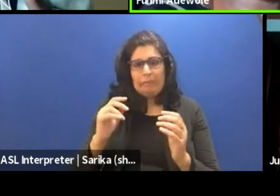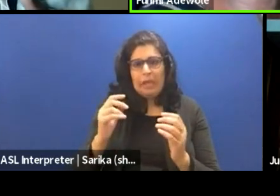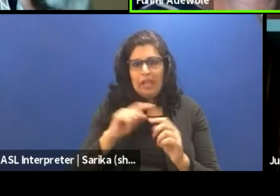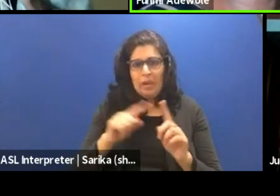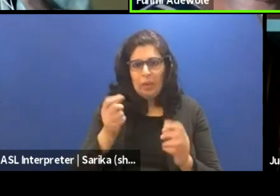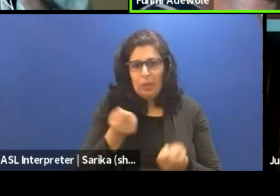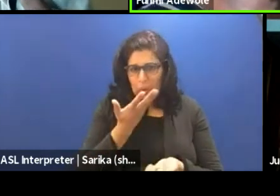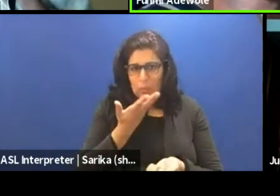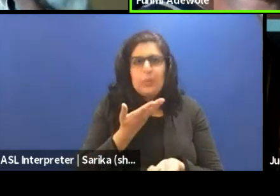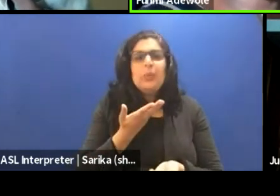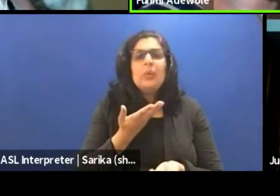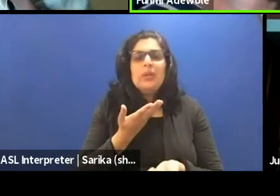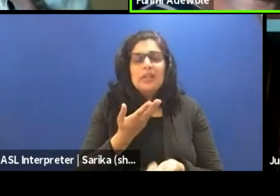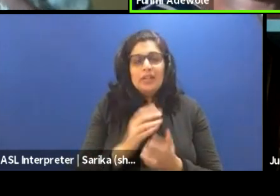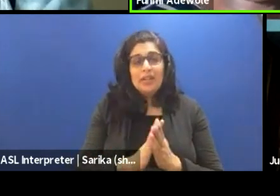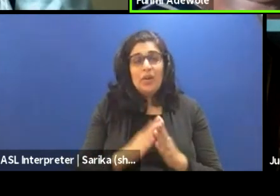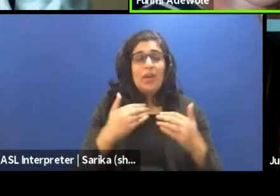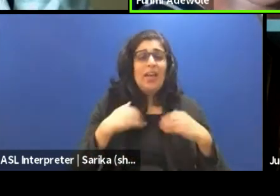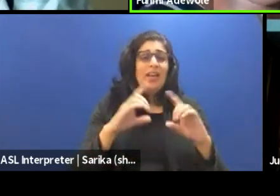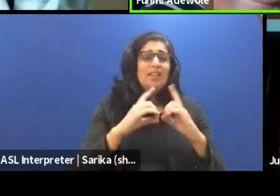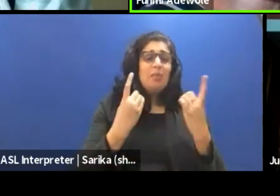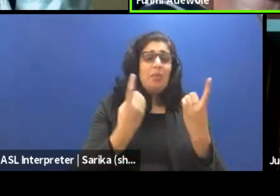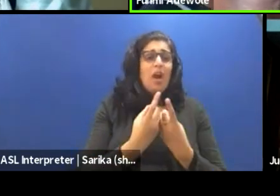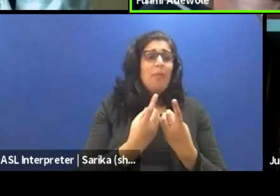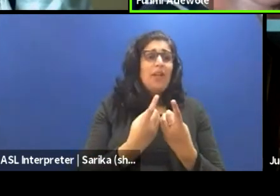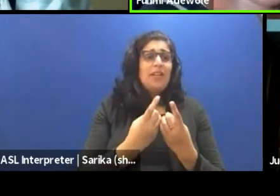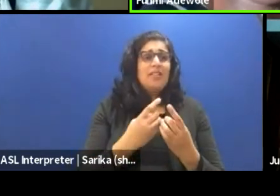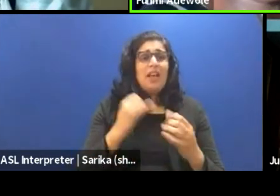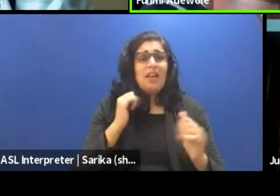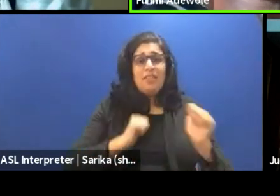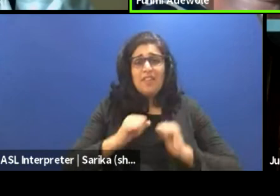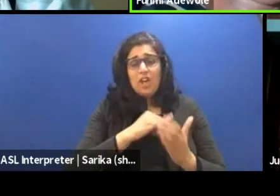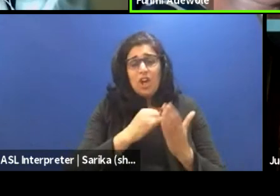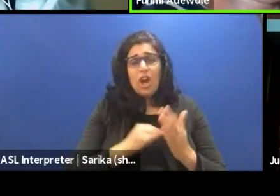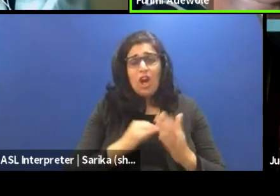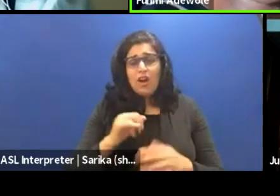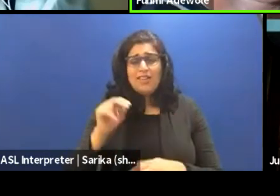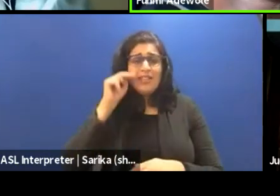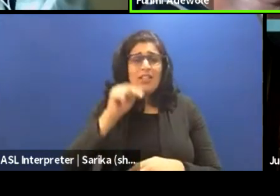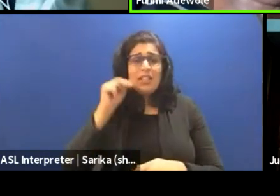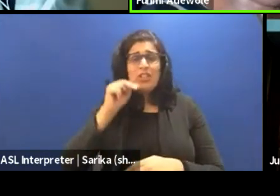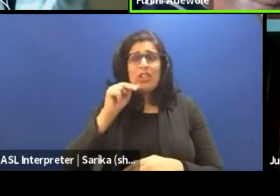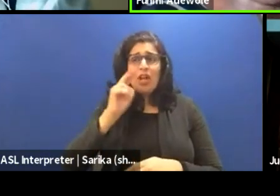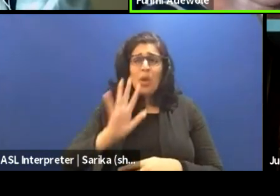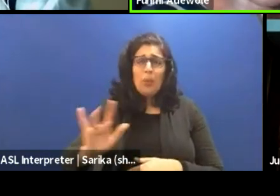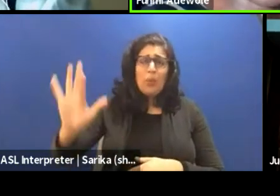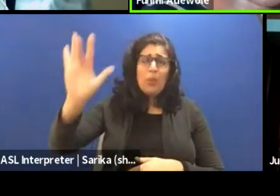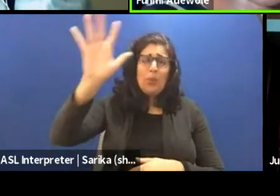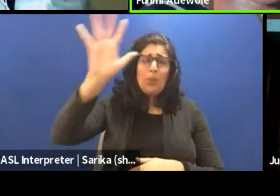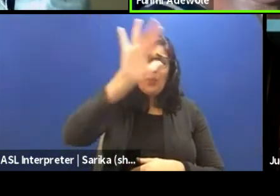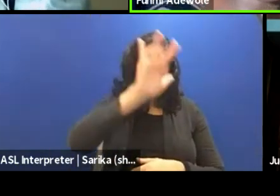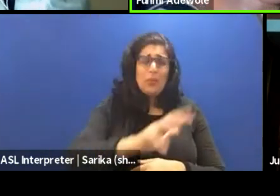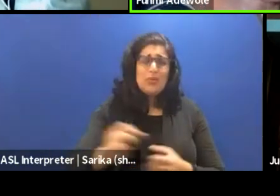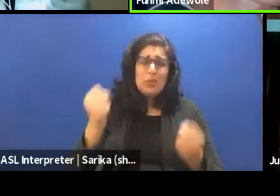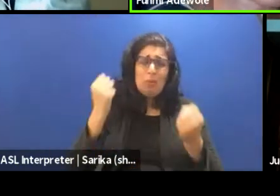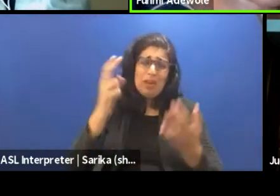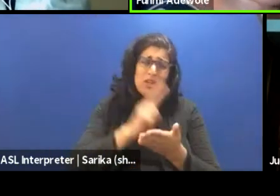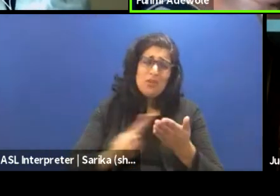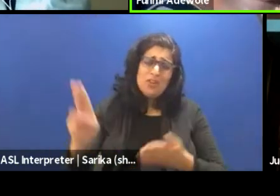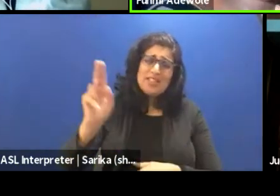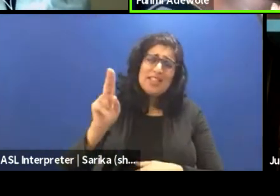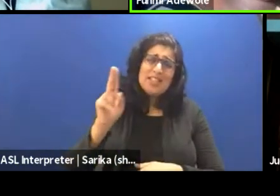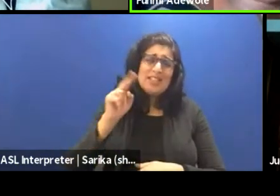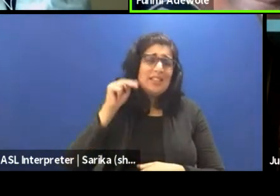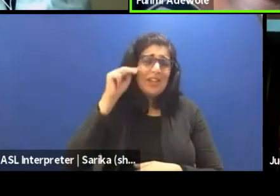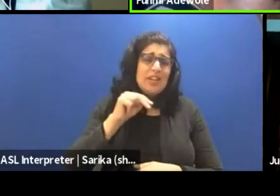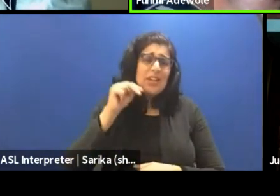We have departments of theater hours all over Nigeria. have so many universities in Nigeria alone. I know